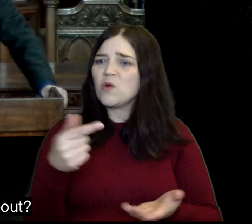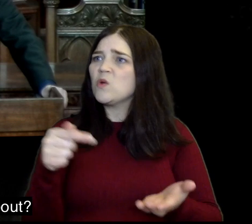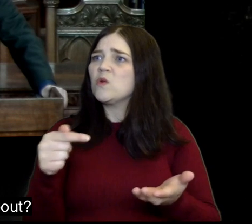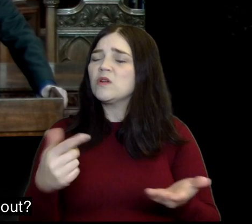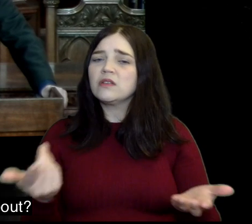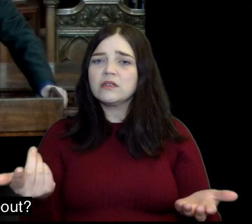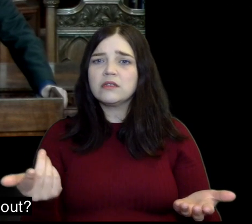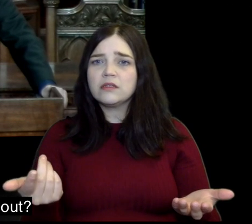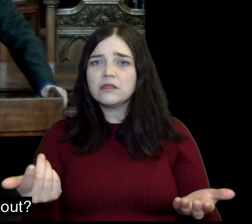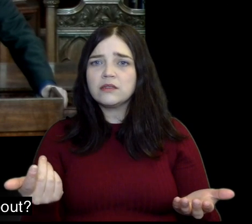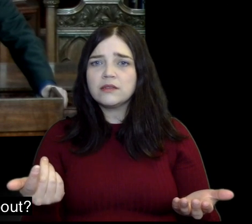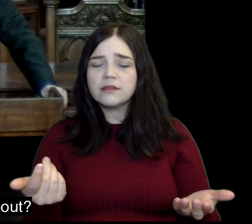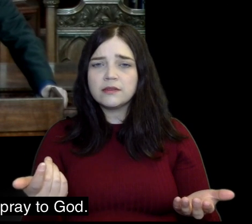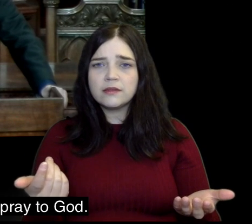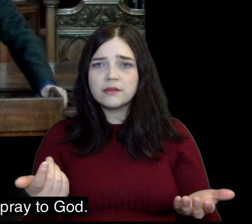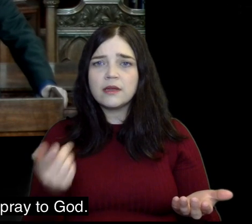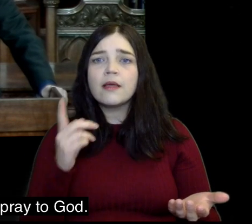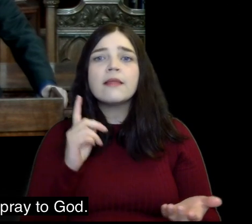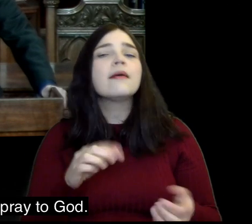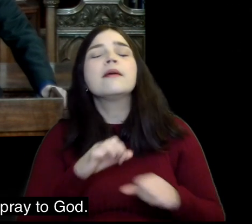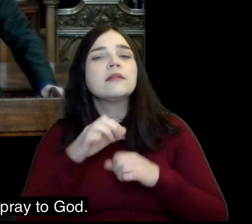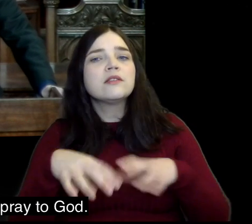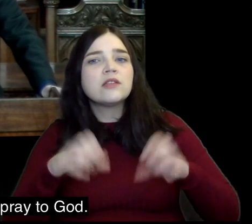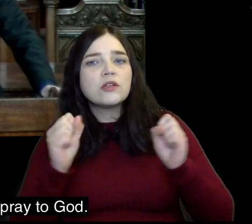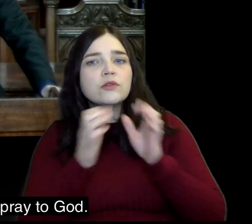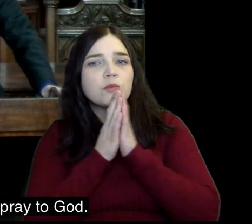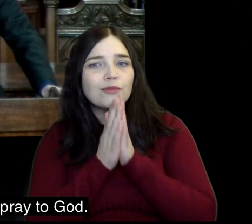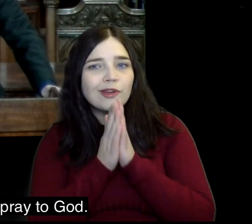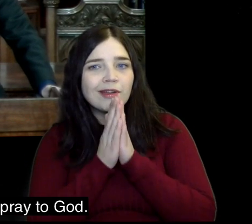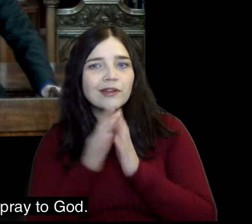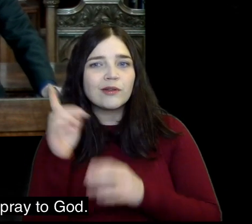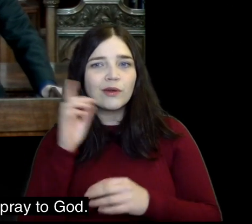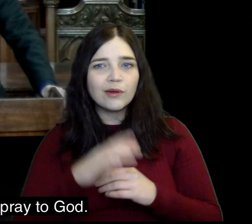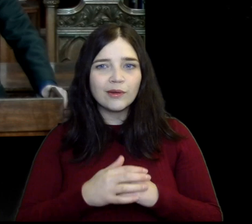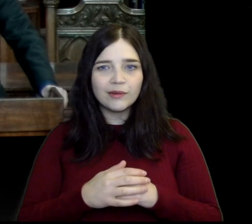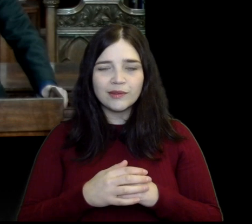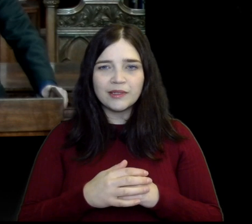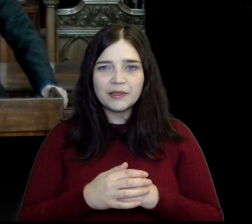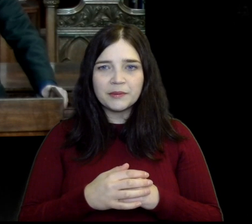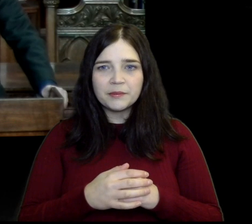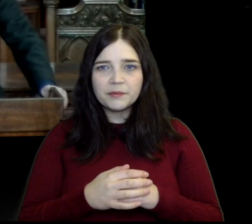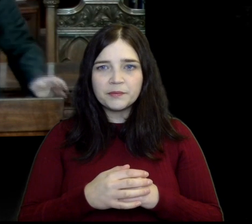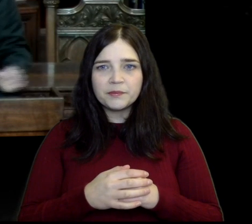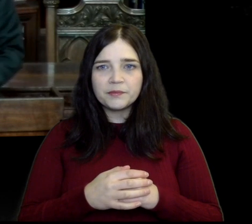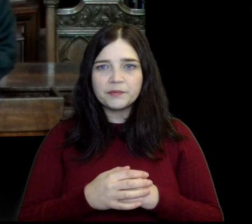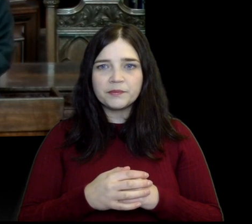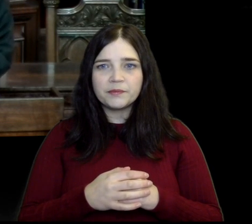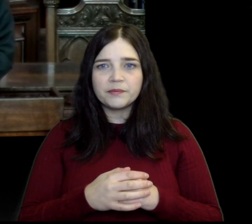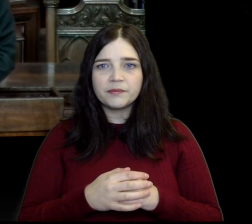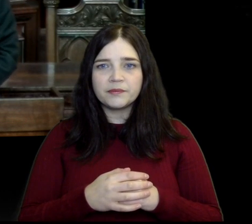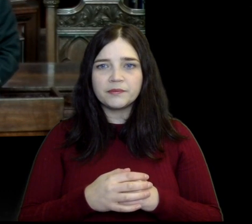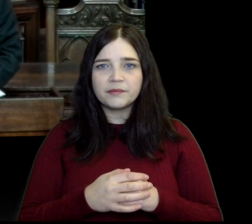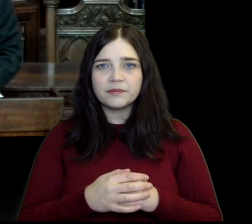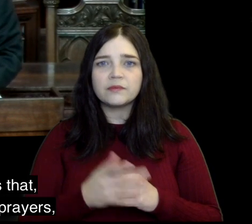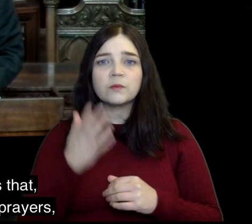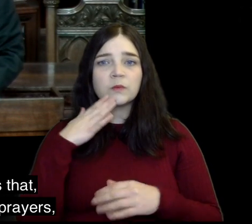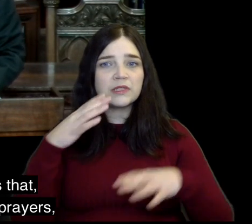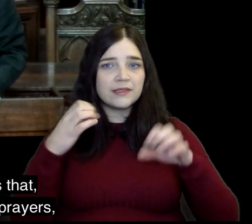oh Lord why have you done this what is this about and then he begins to pray to God